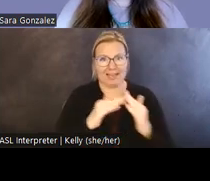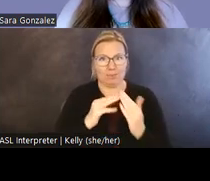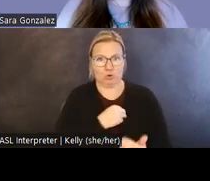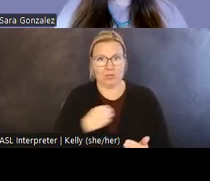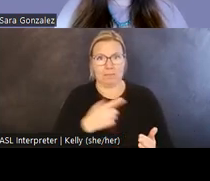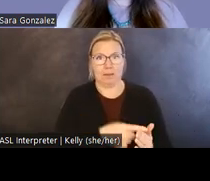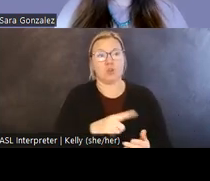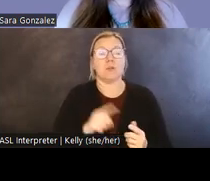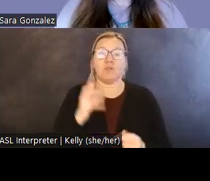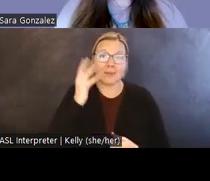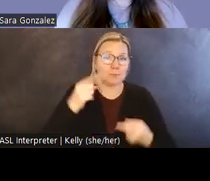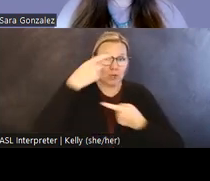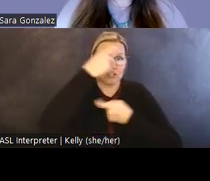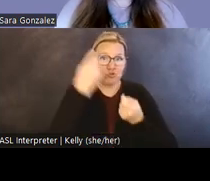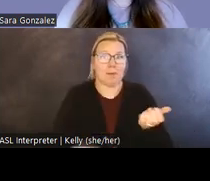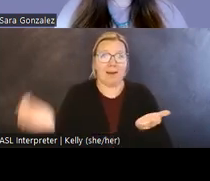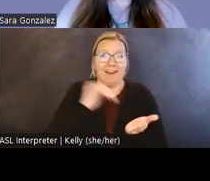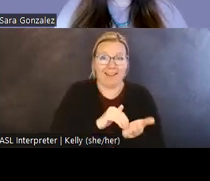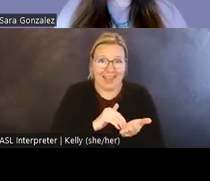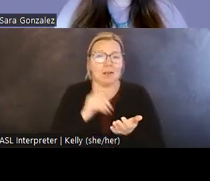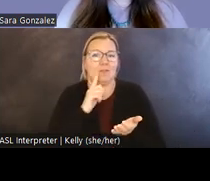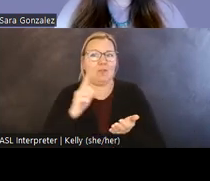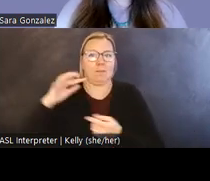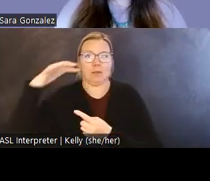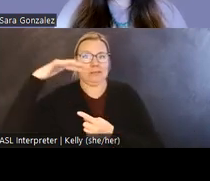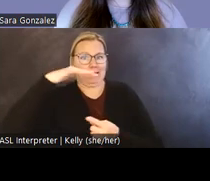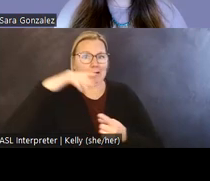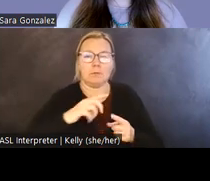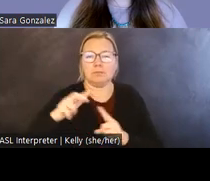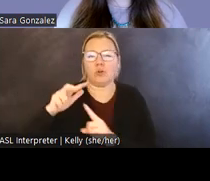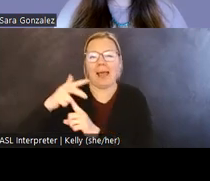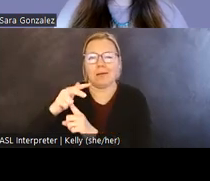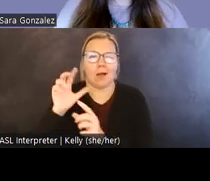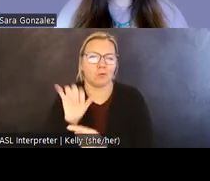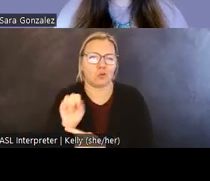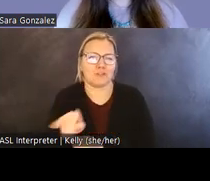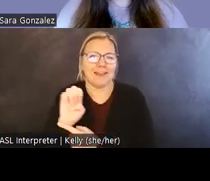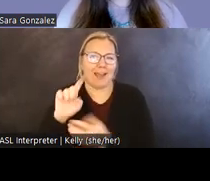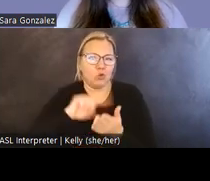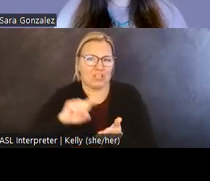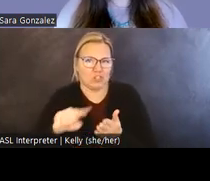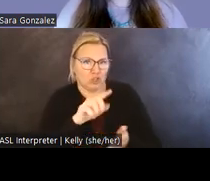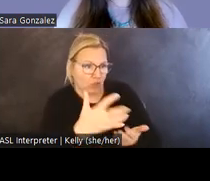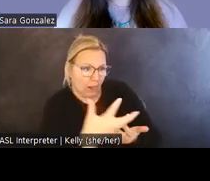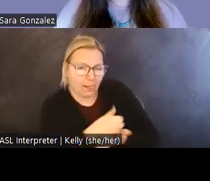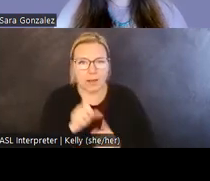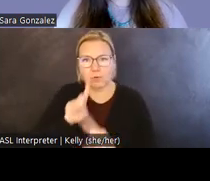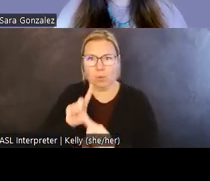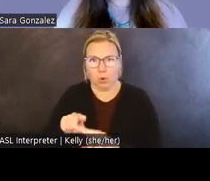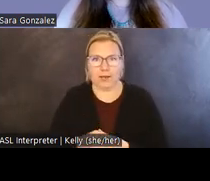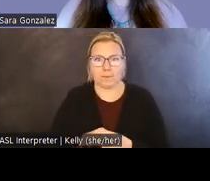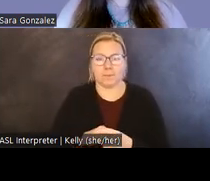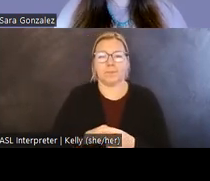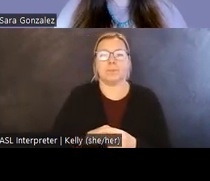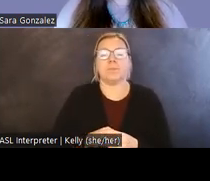-traumatized by helicopter style research and reporting. As a non-Native scholar who works with and